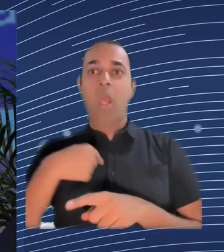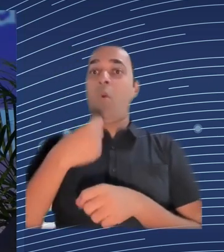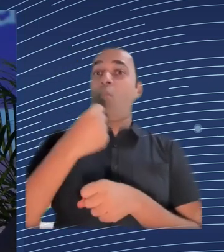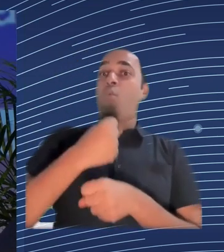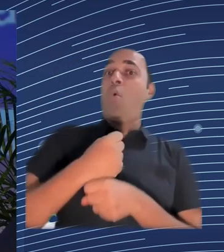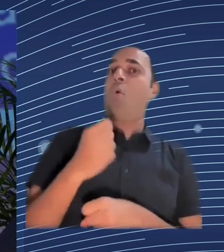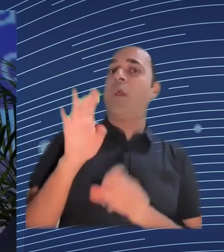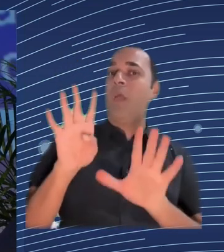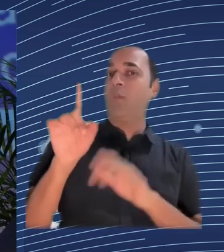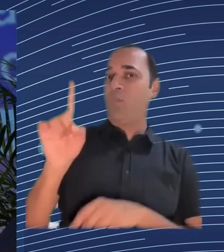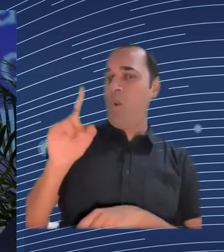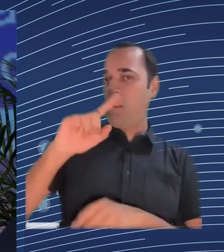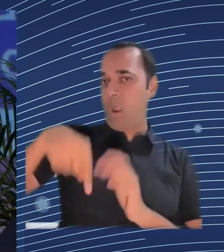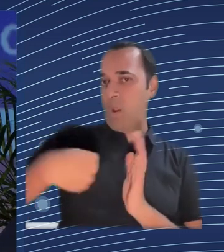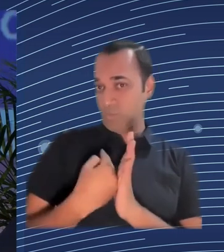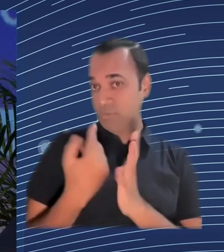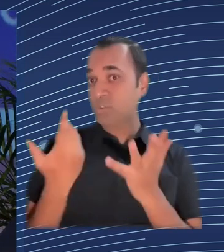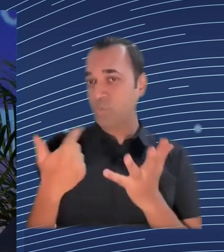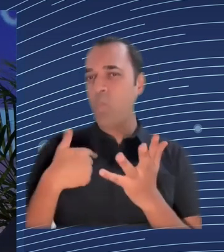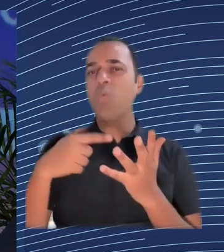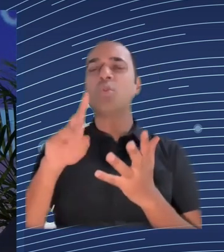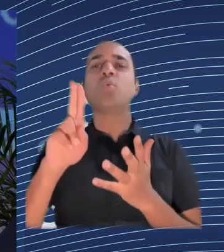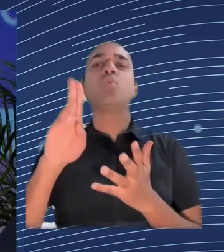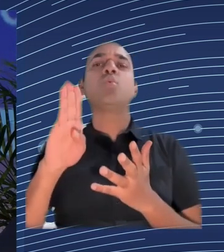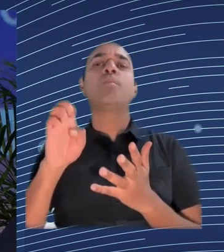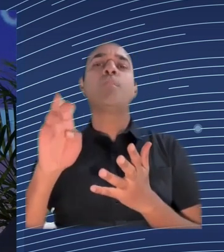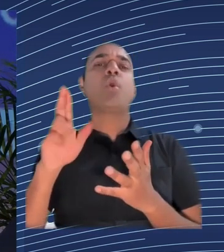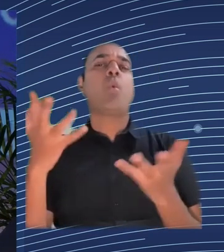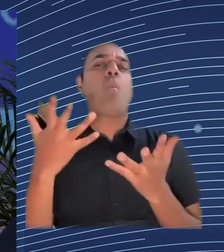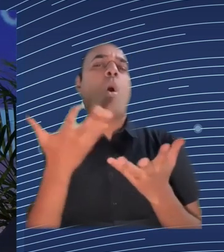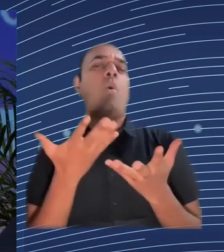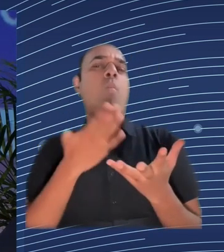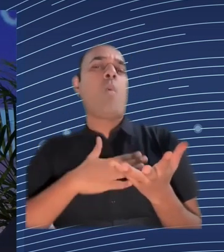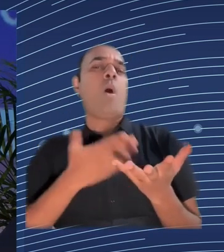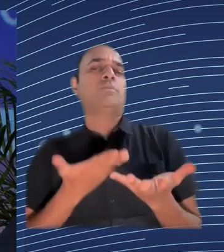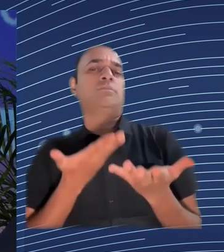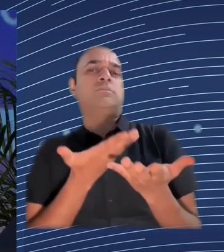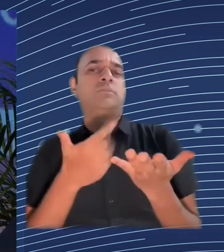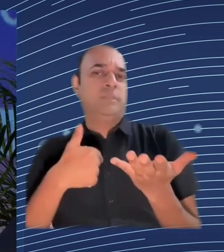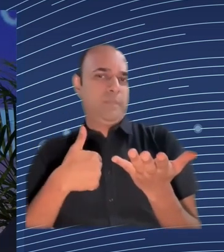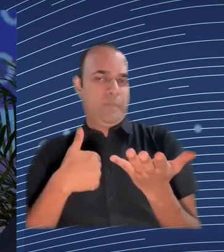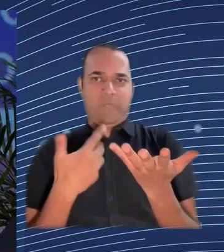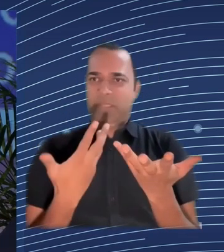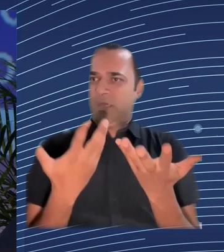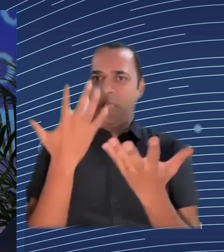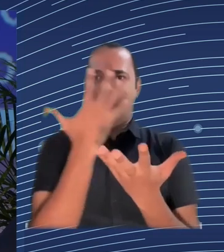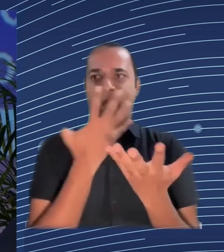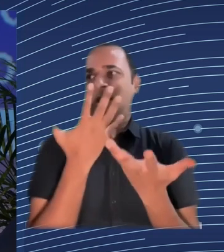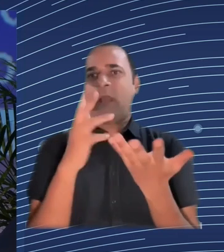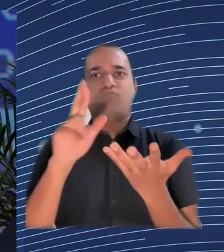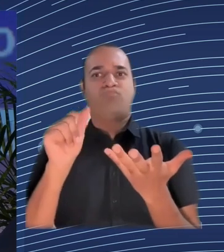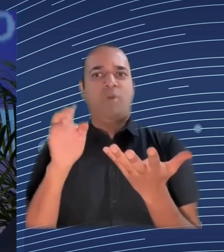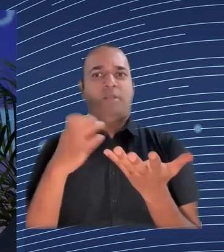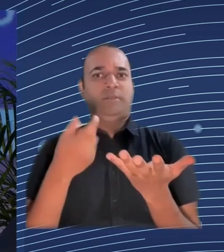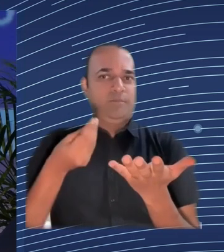parliamentary committees the future world of work inquiry in the house of commons in Britain I just thought this is